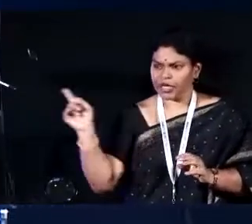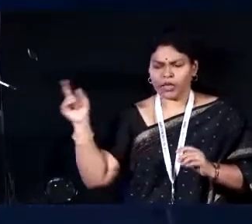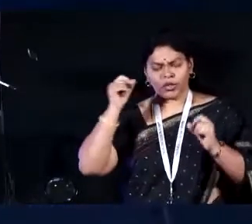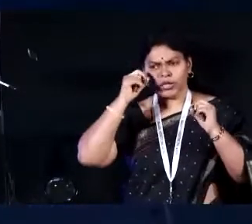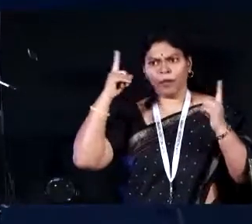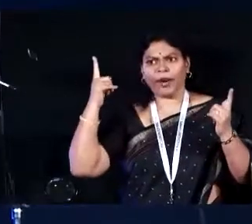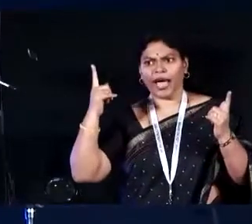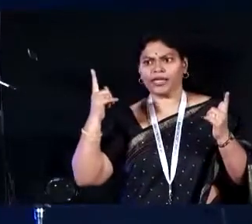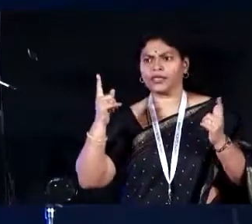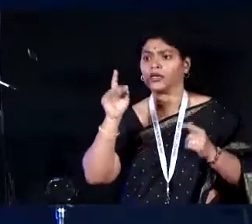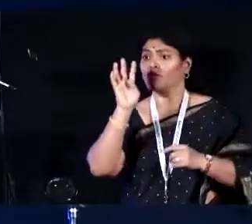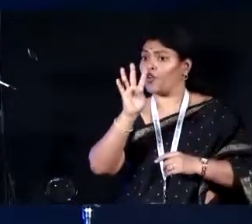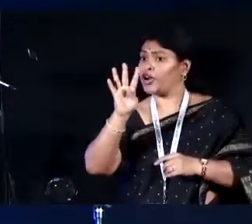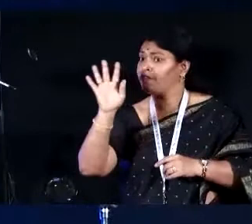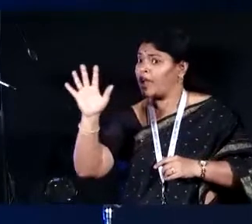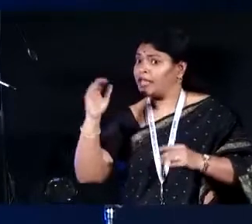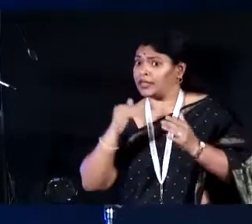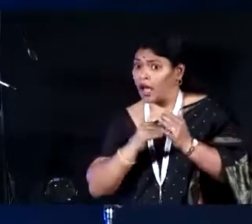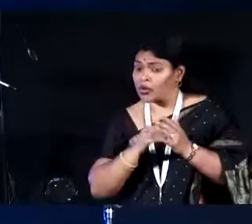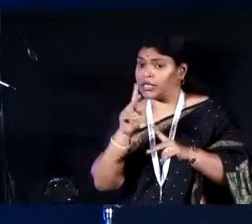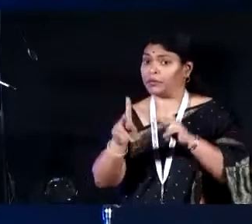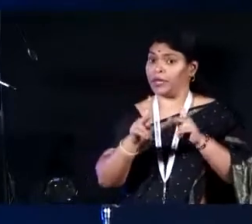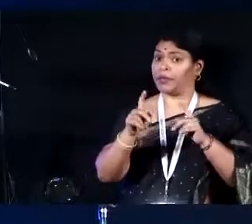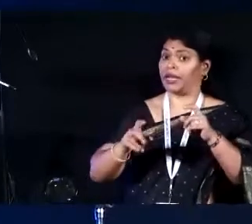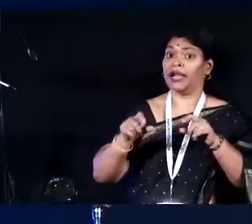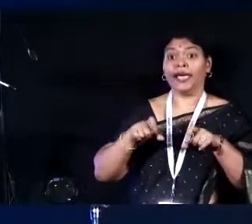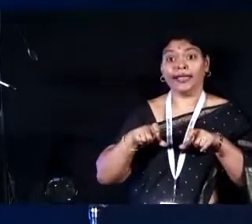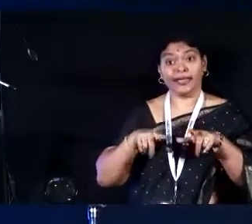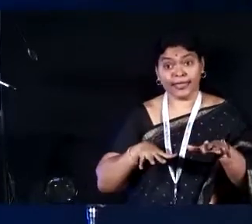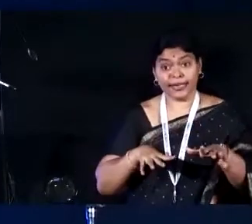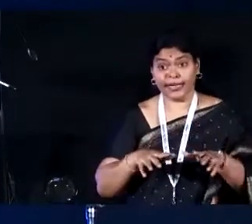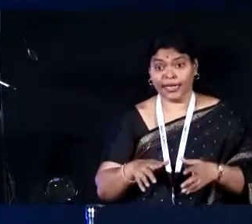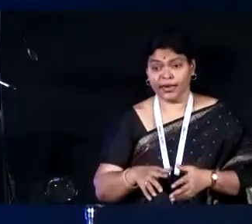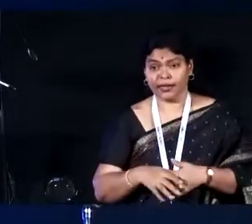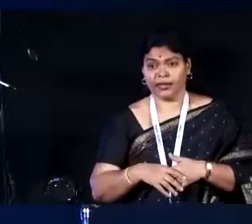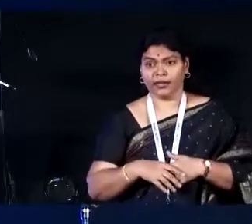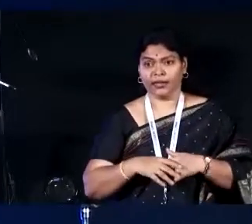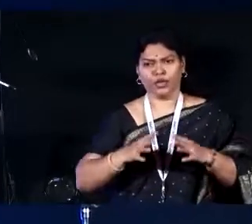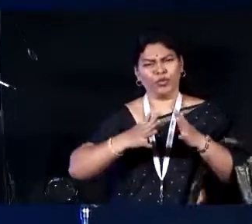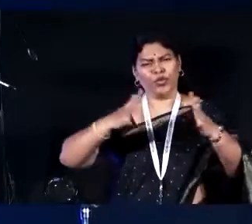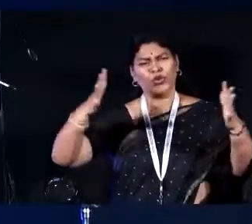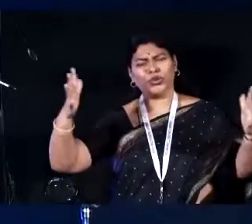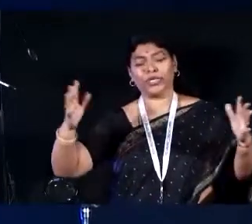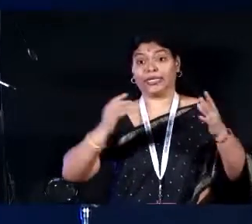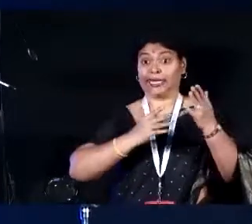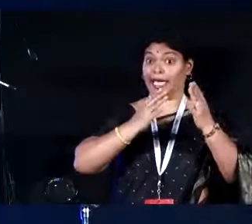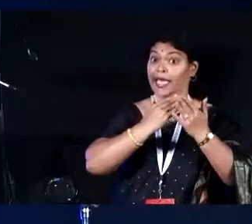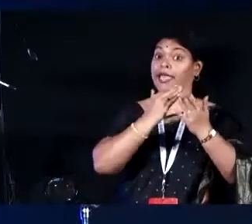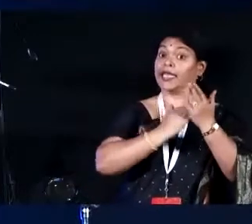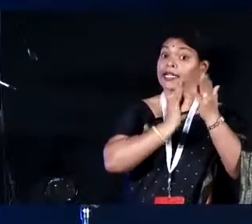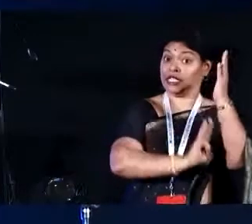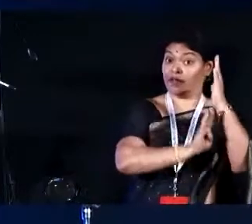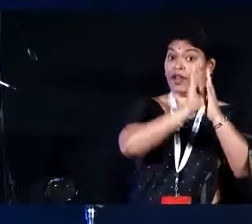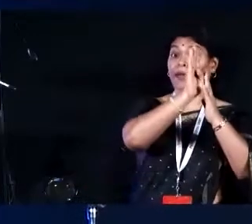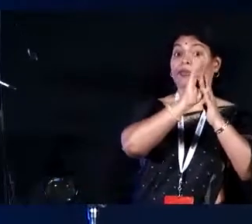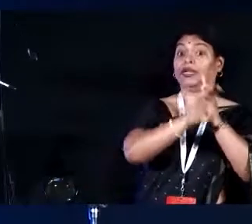surprised to find that 45000 people in that city of LA in the most progressed nation are also 100